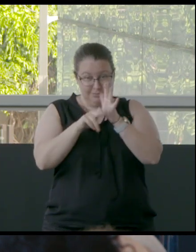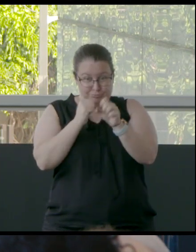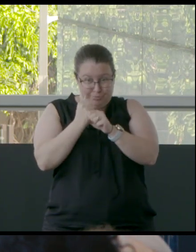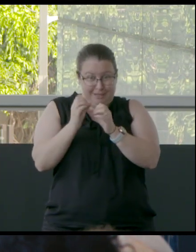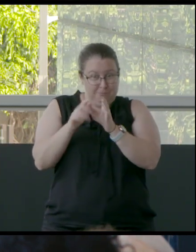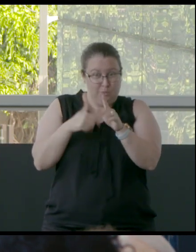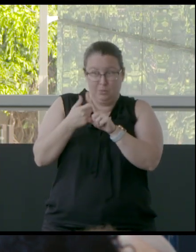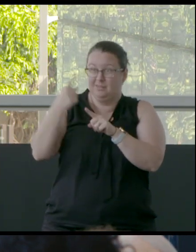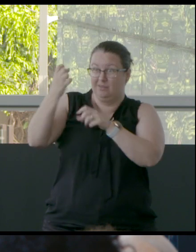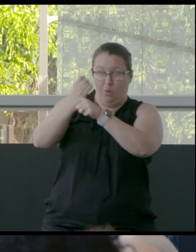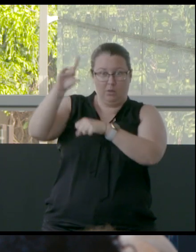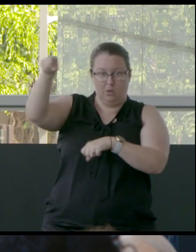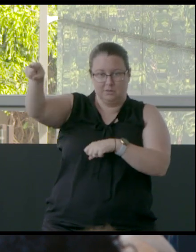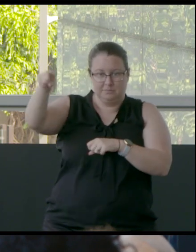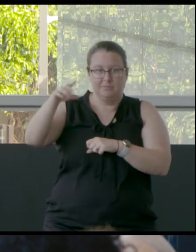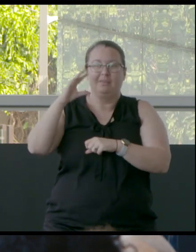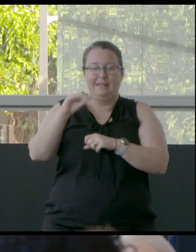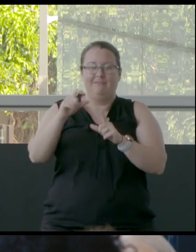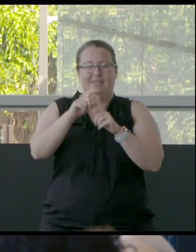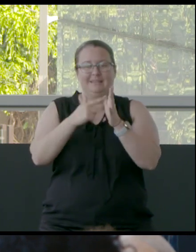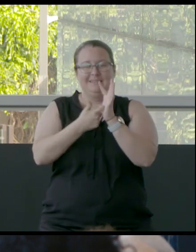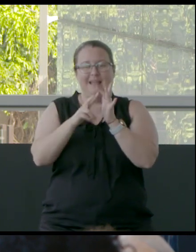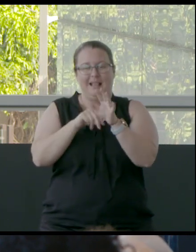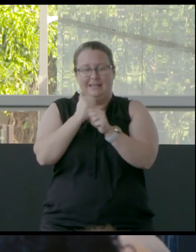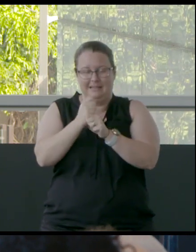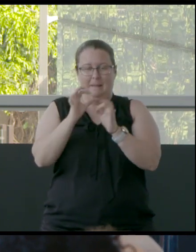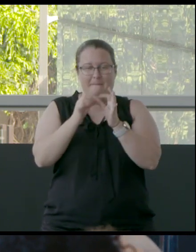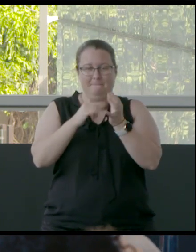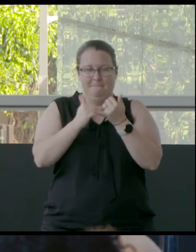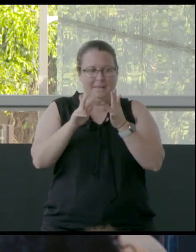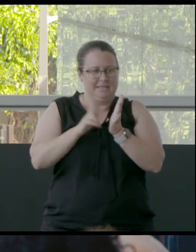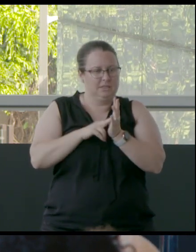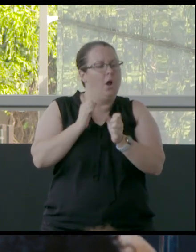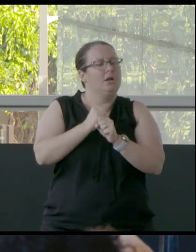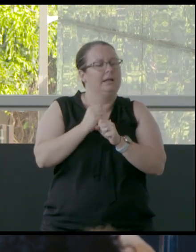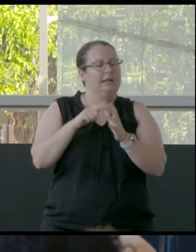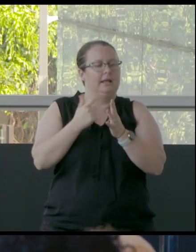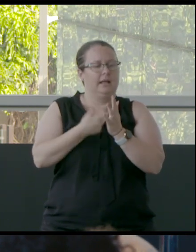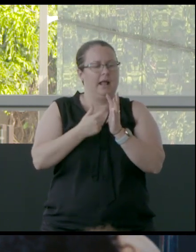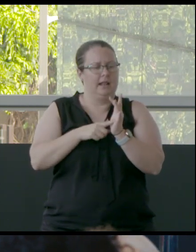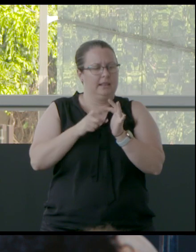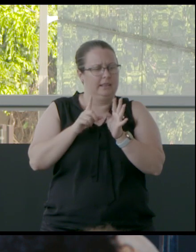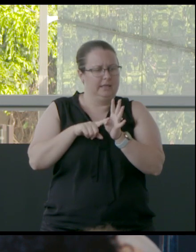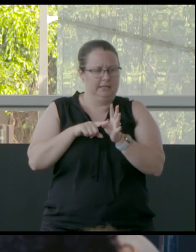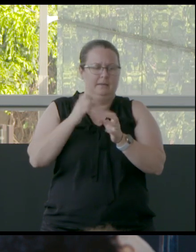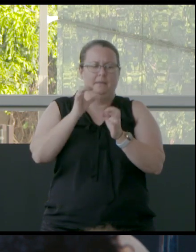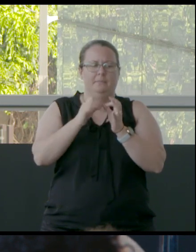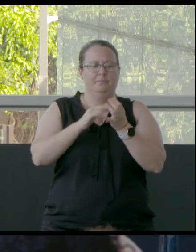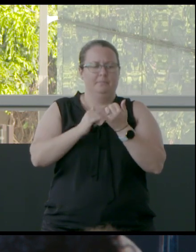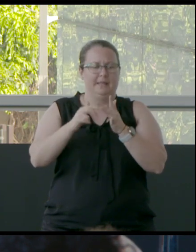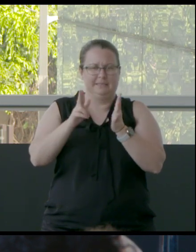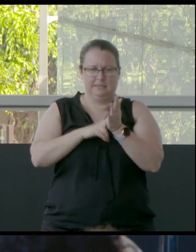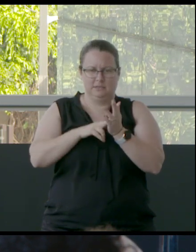there. And then, of course, you've got the Galilee Basin where water is proposed to be given away to billionaires, you know, whether it's